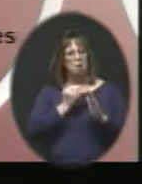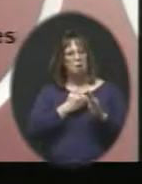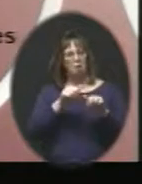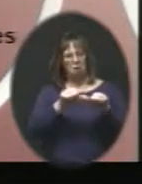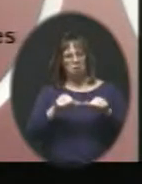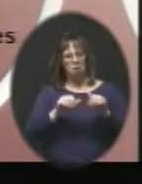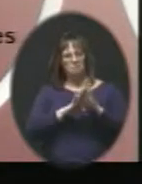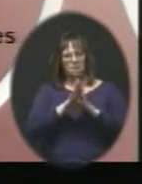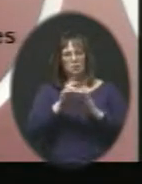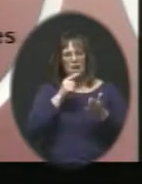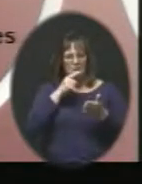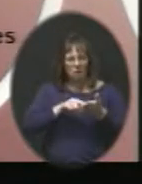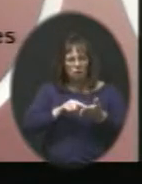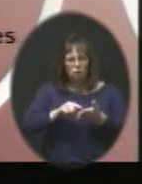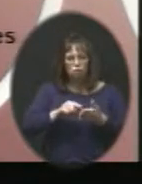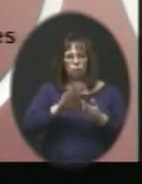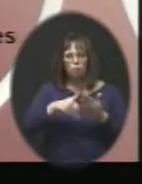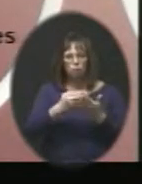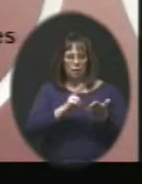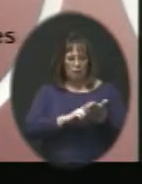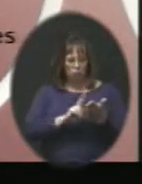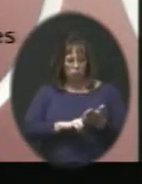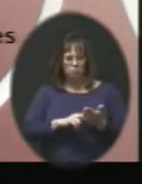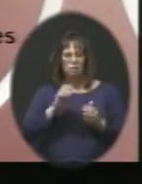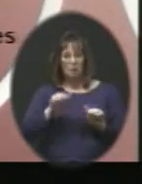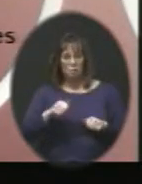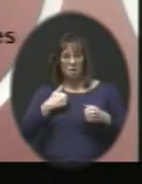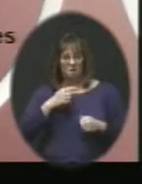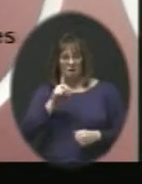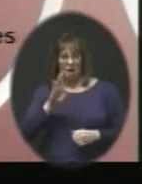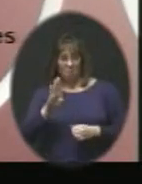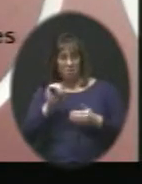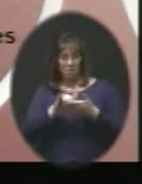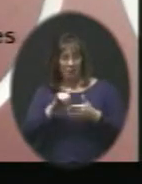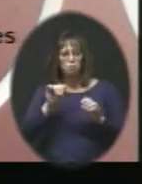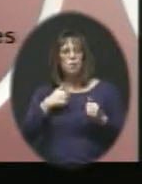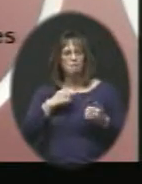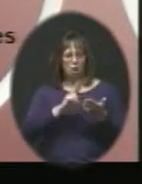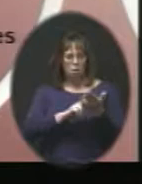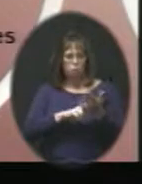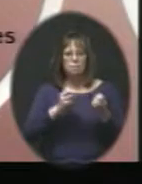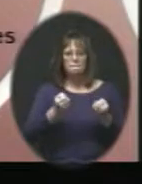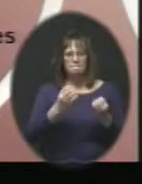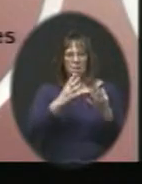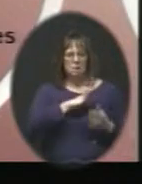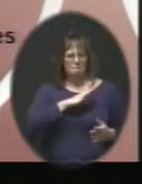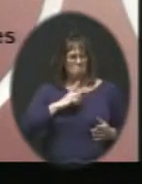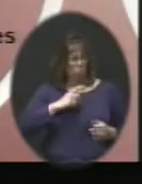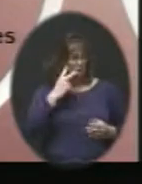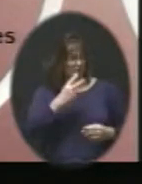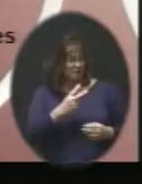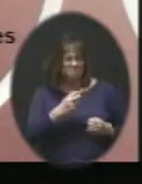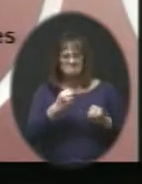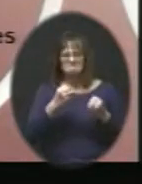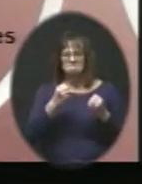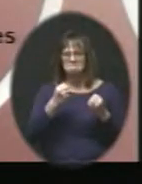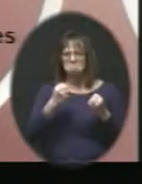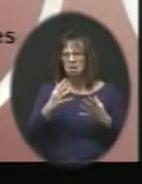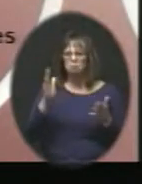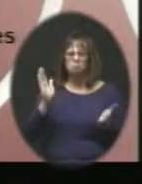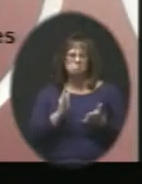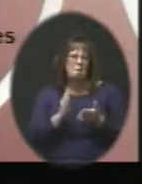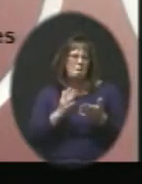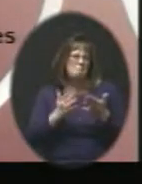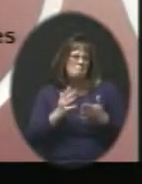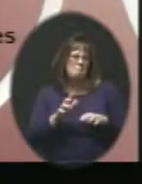develop an inventory of all the contracts across the district, who we have a database of those. We have contracts that many of them, the board sees, many are very small that we